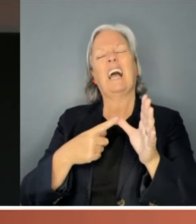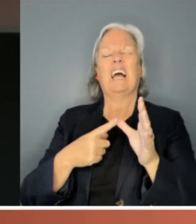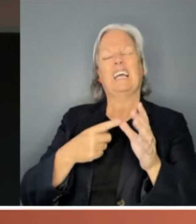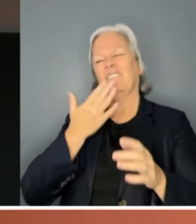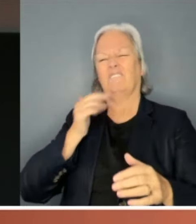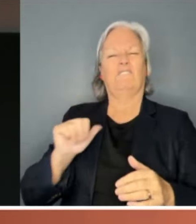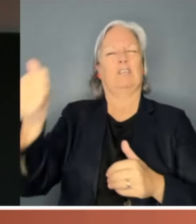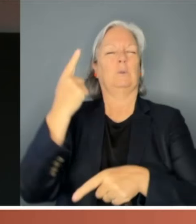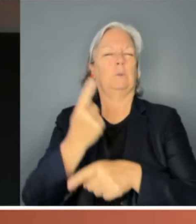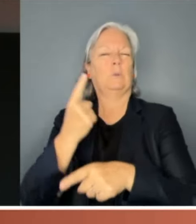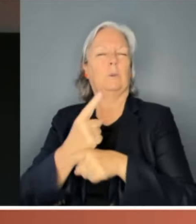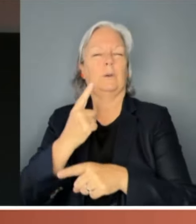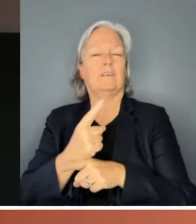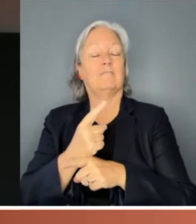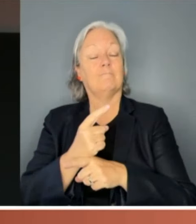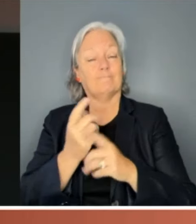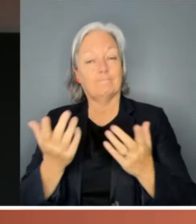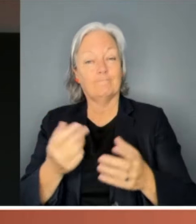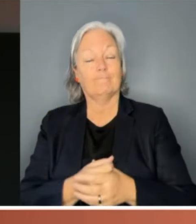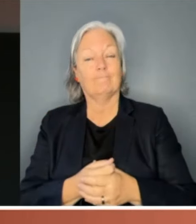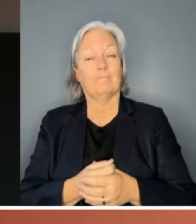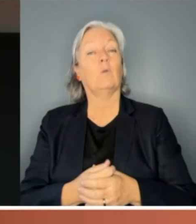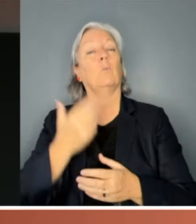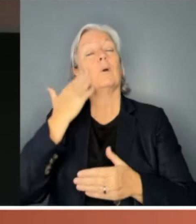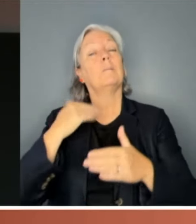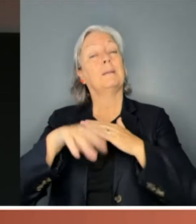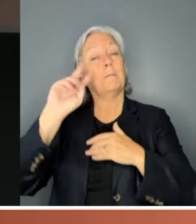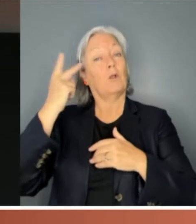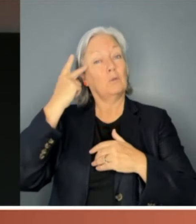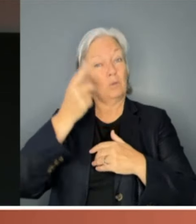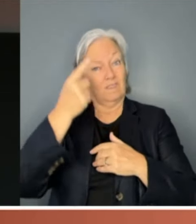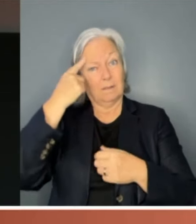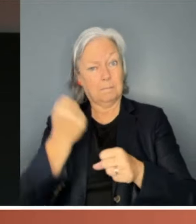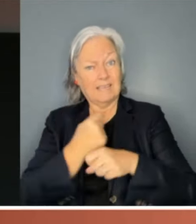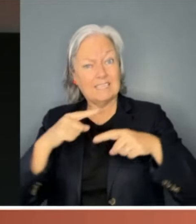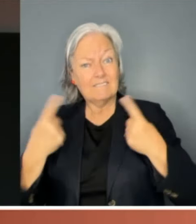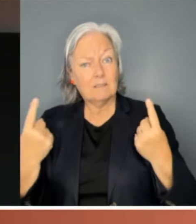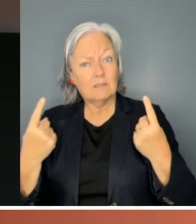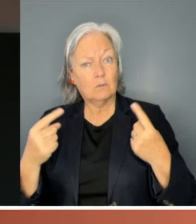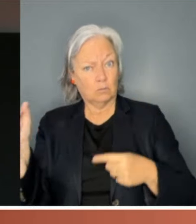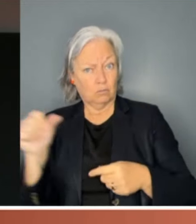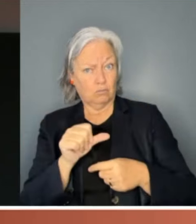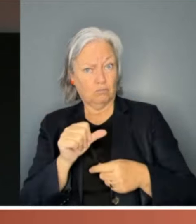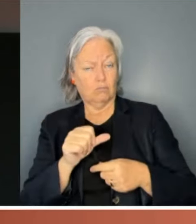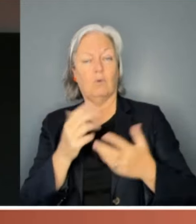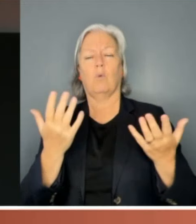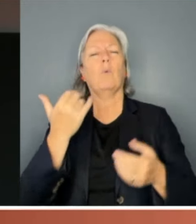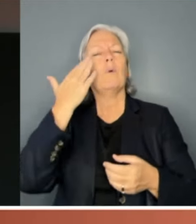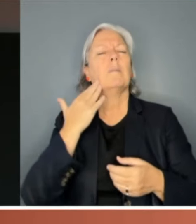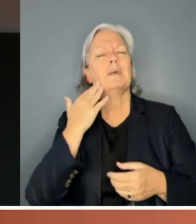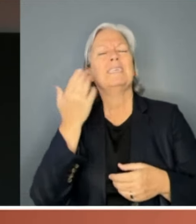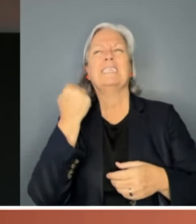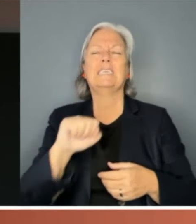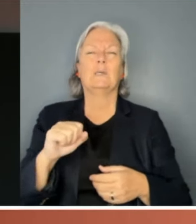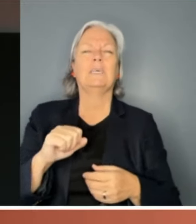So, does the presence of women in politics make a difference? Should it? Or are women still forced to